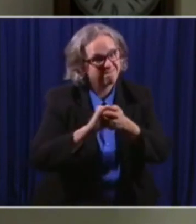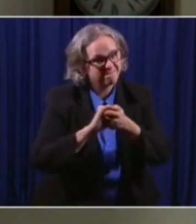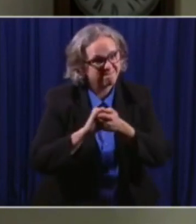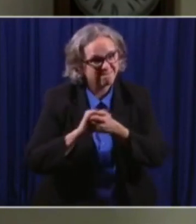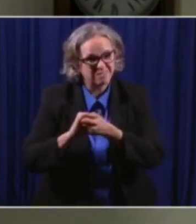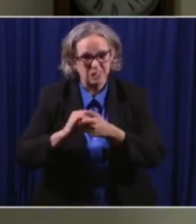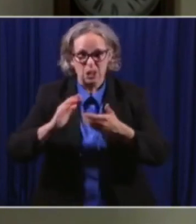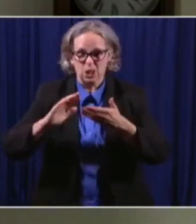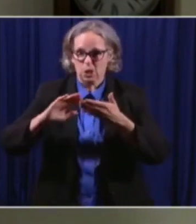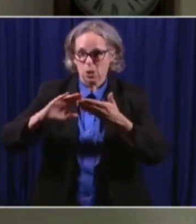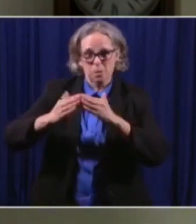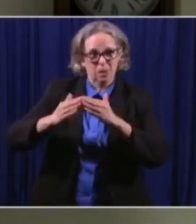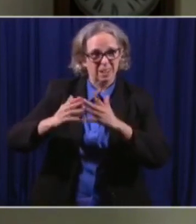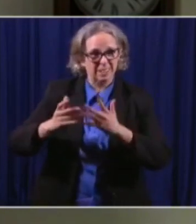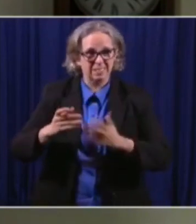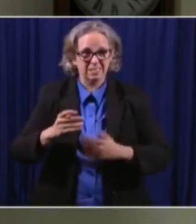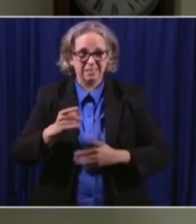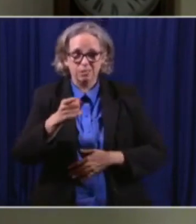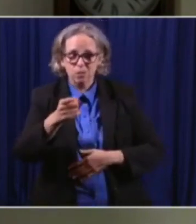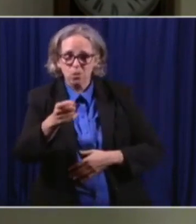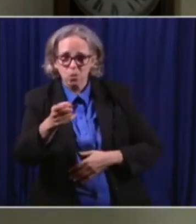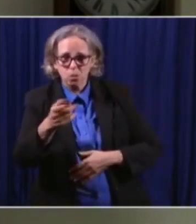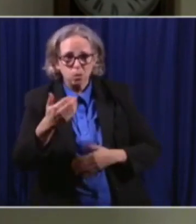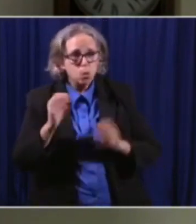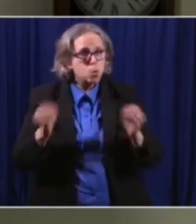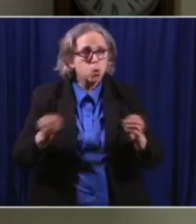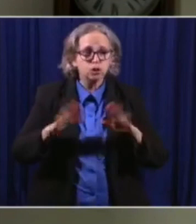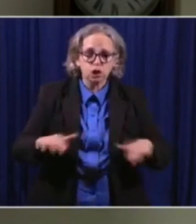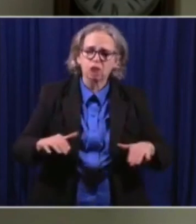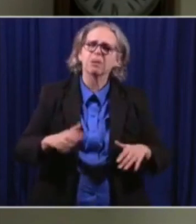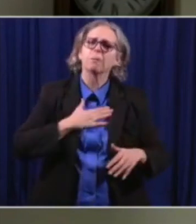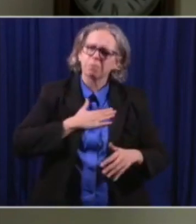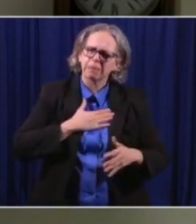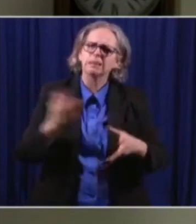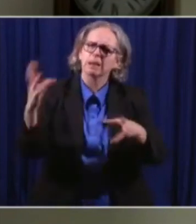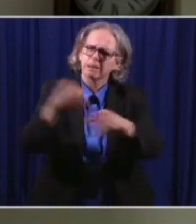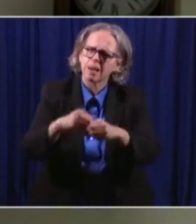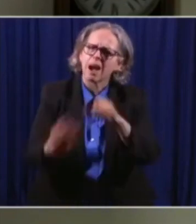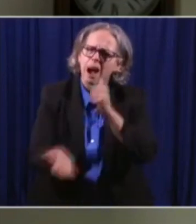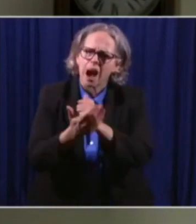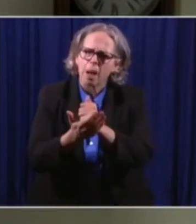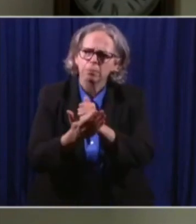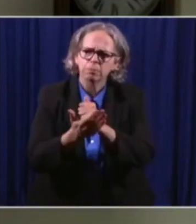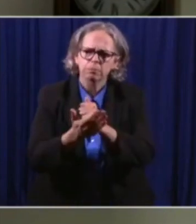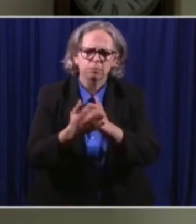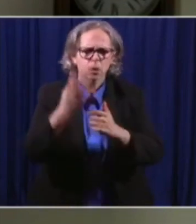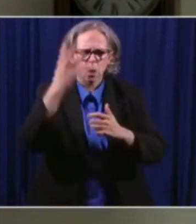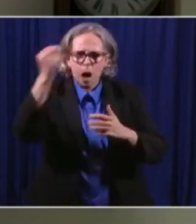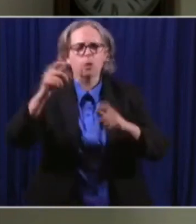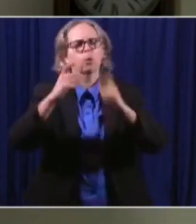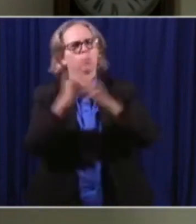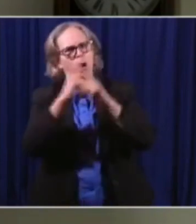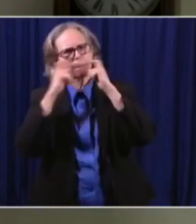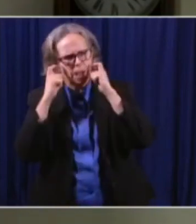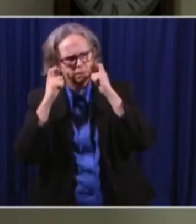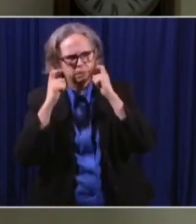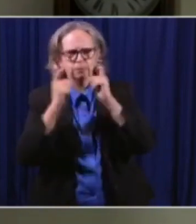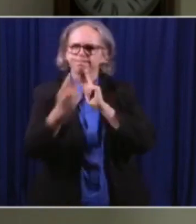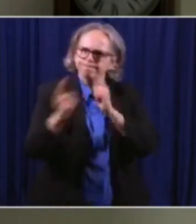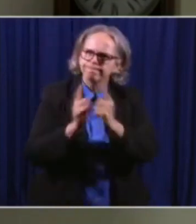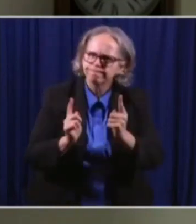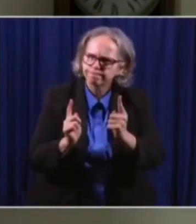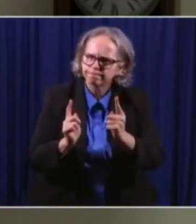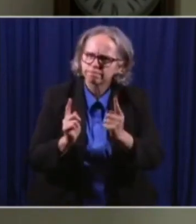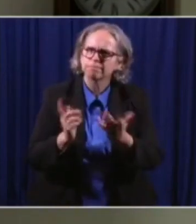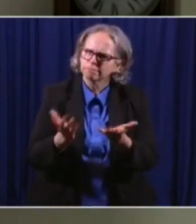uh you can still can contribute and that is wear a mask out in public, uh and be careful, um so that we keep the spread down as much as